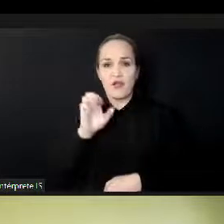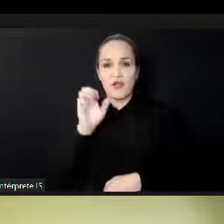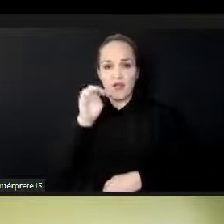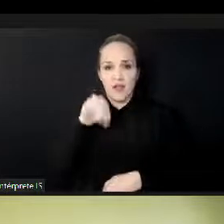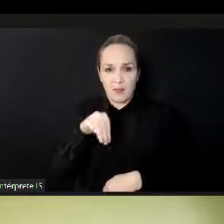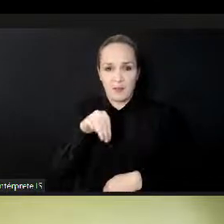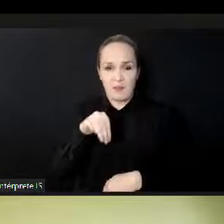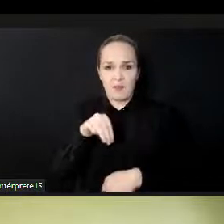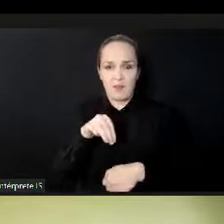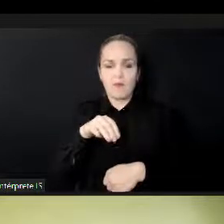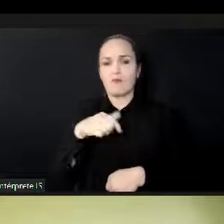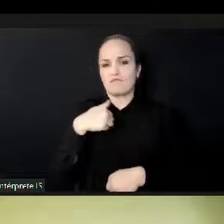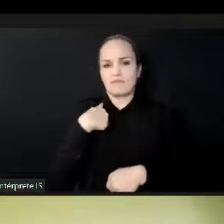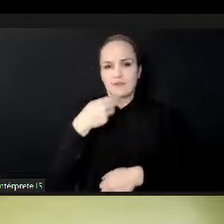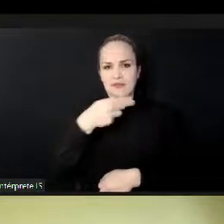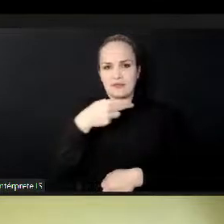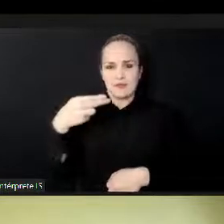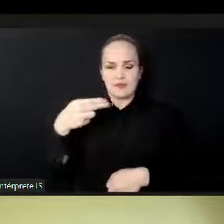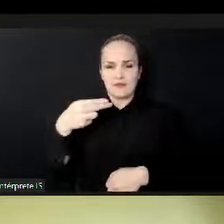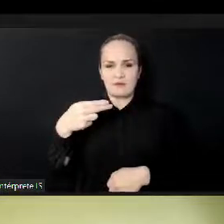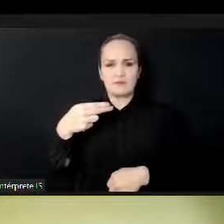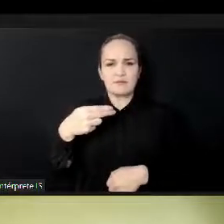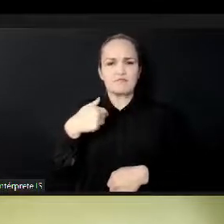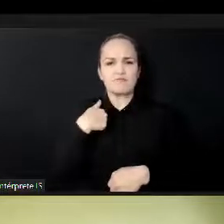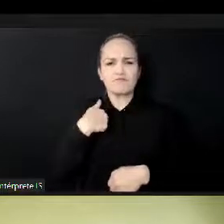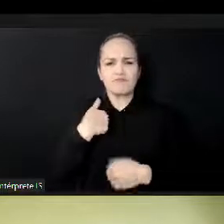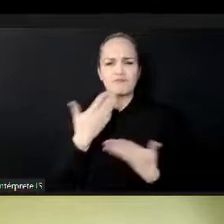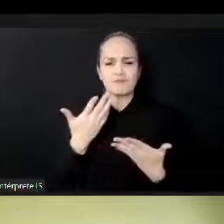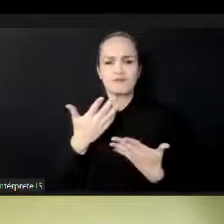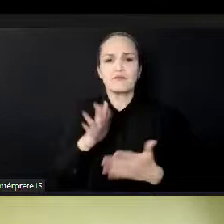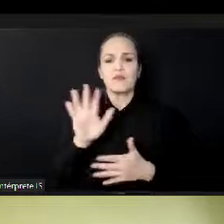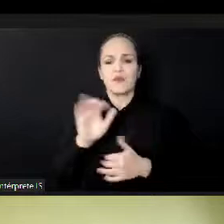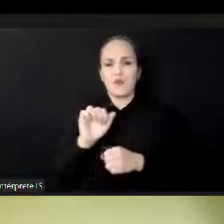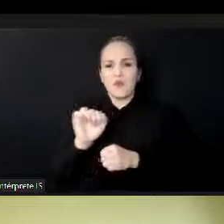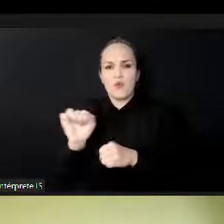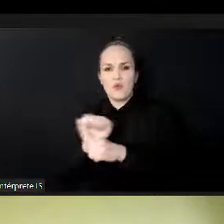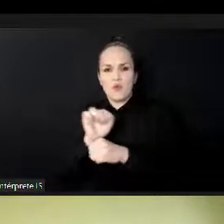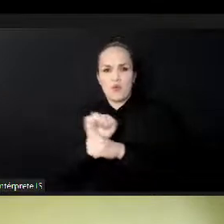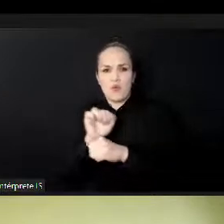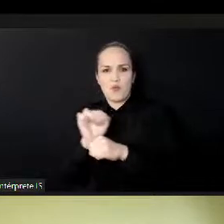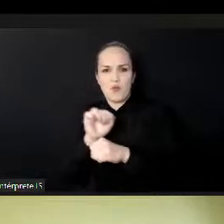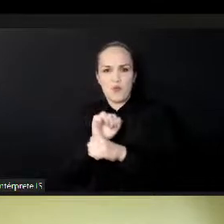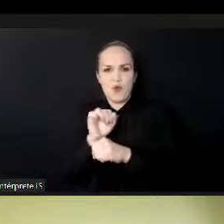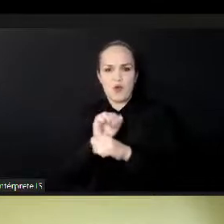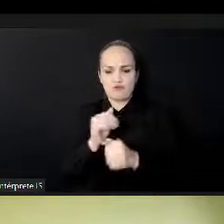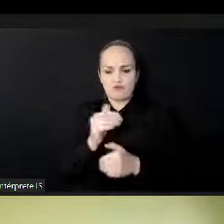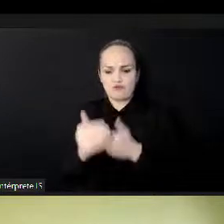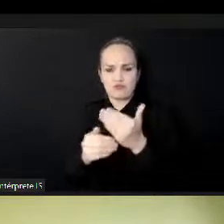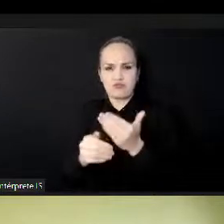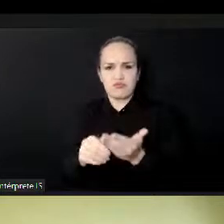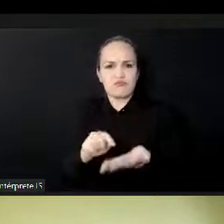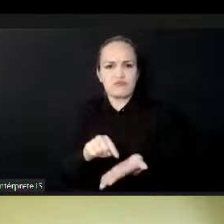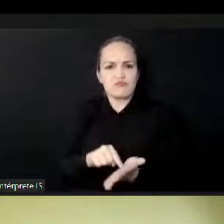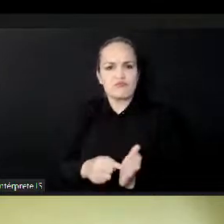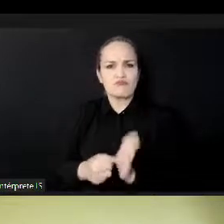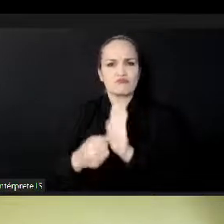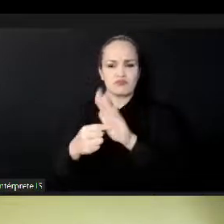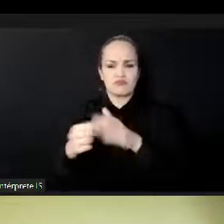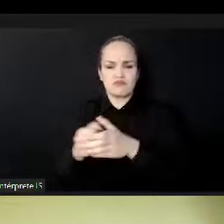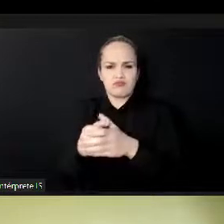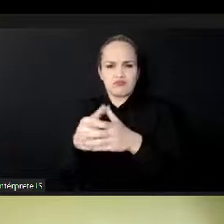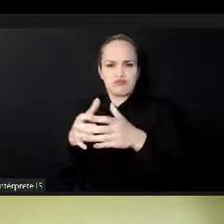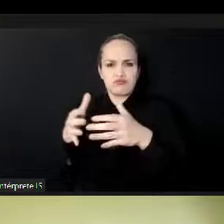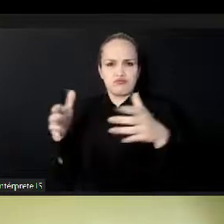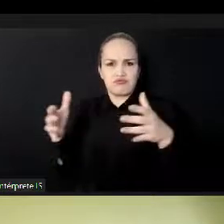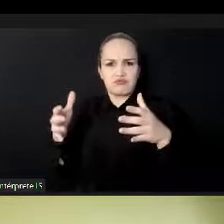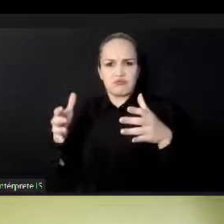a co-collaboration of private, public and civil society organizations in Lagos, Nigeria,